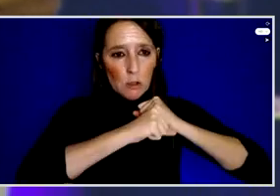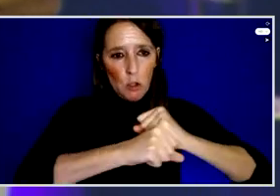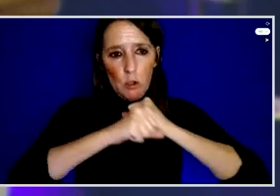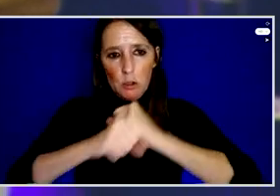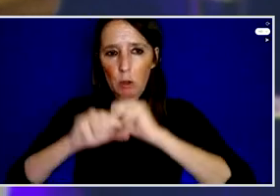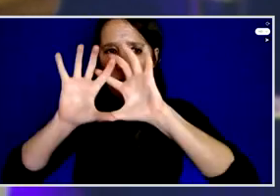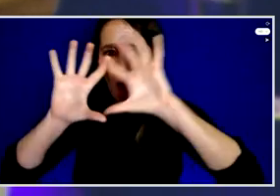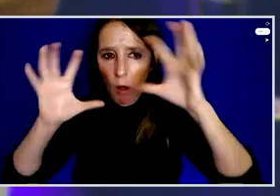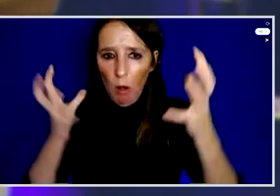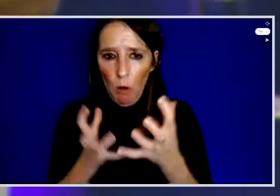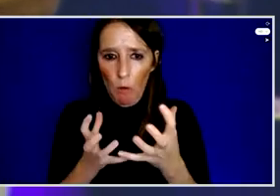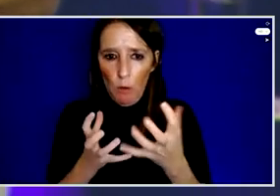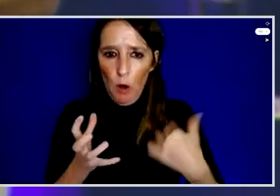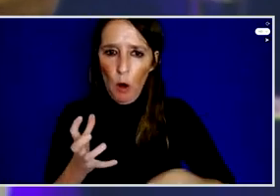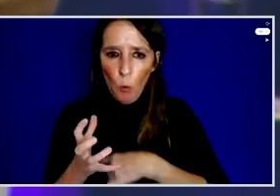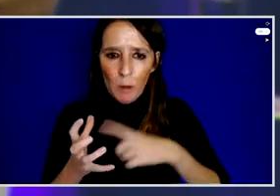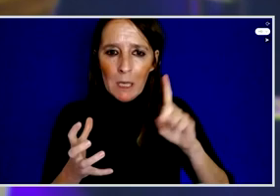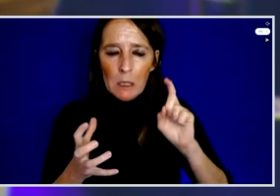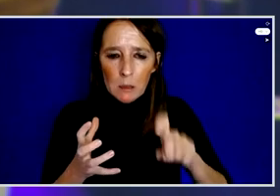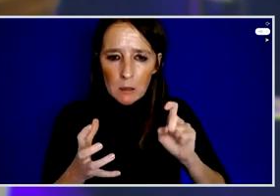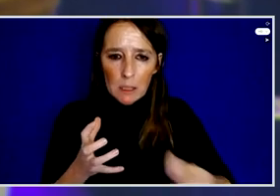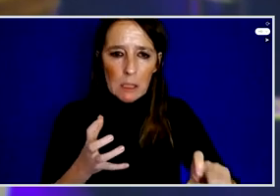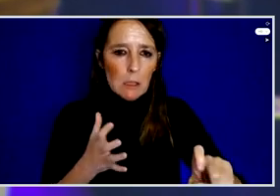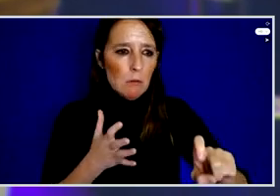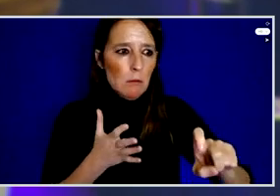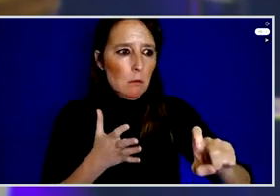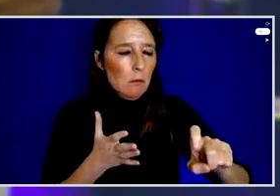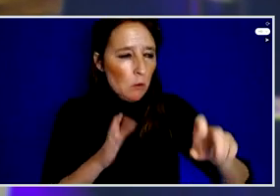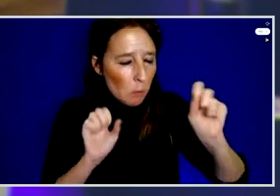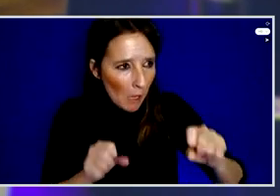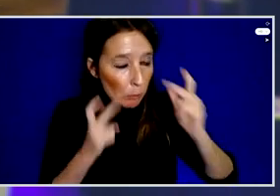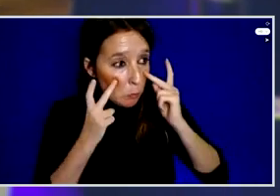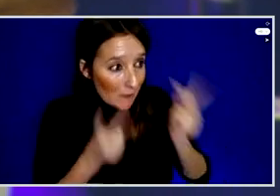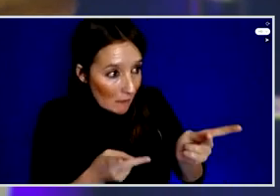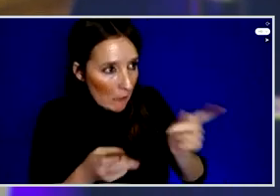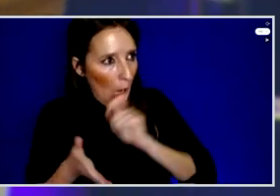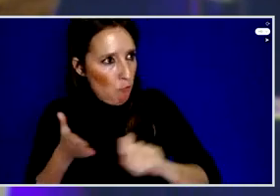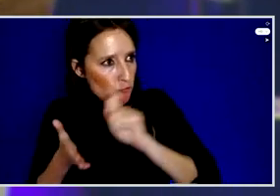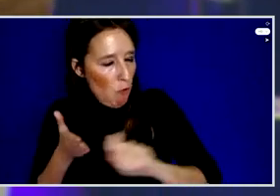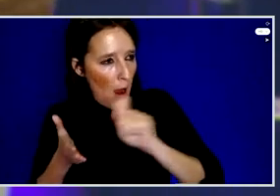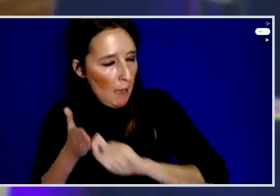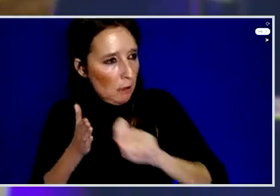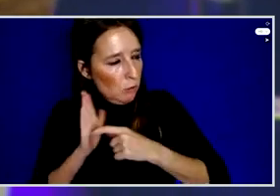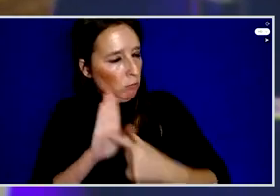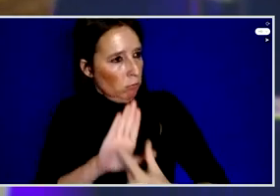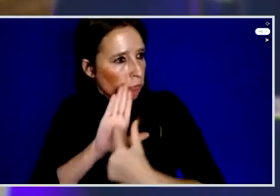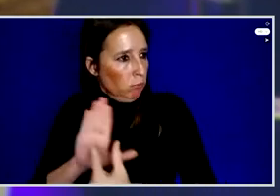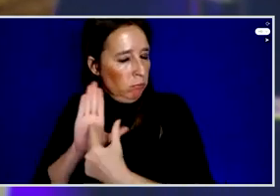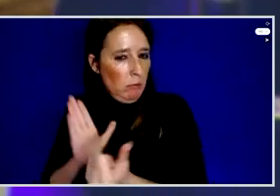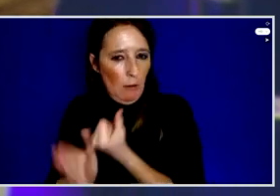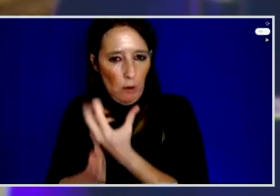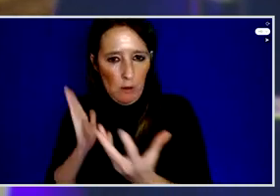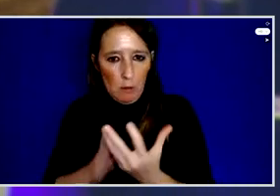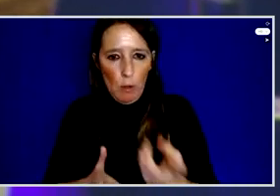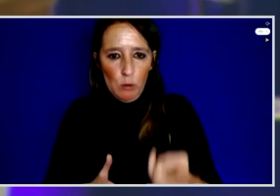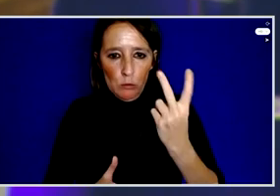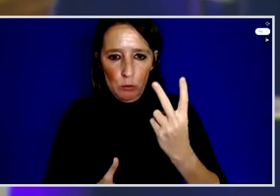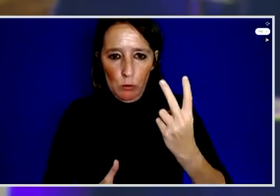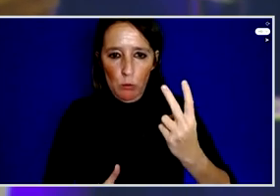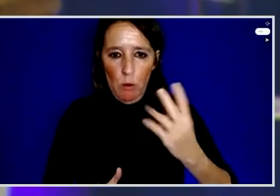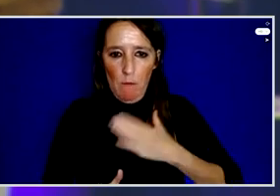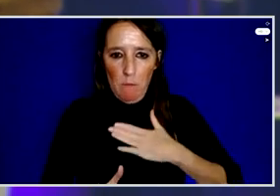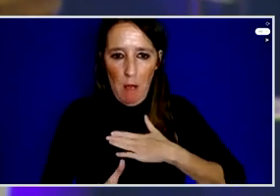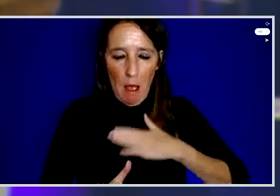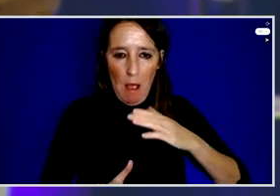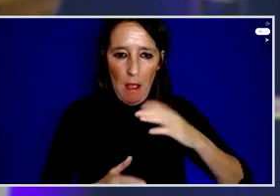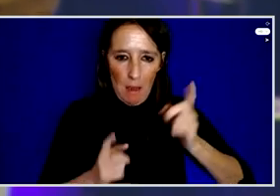our country. We can write everything, whatever we feel. You know, the two of my anti-corruption champion friends, they are judge.